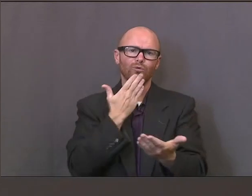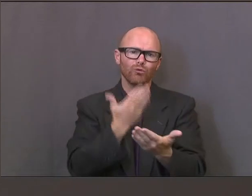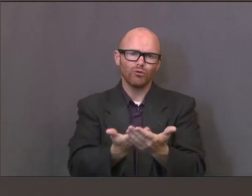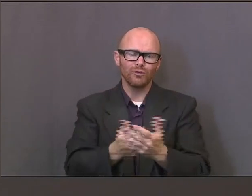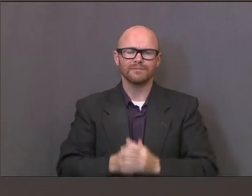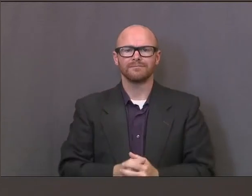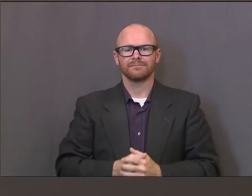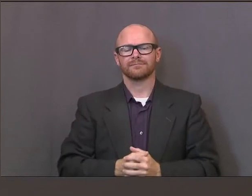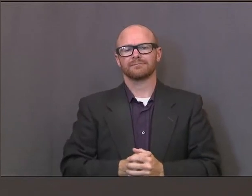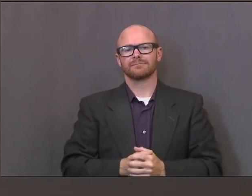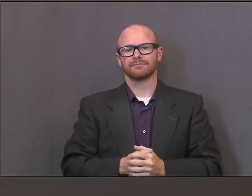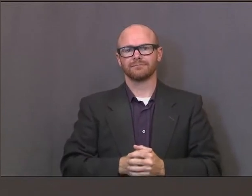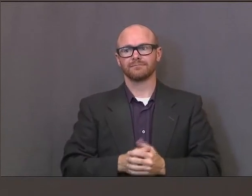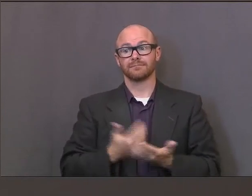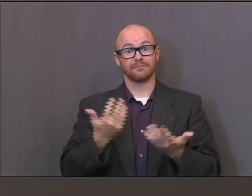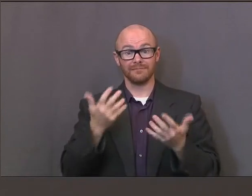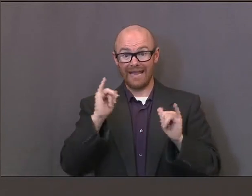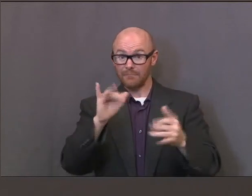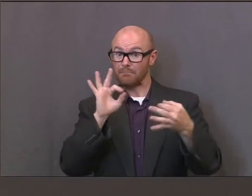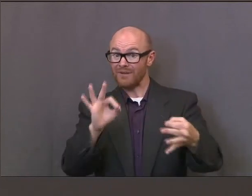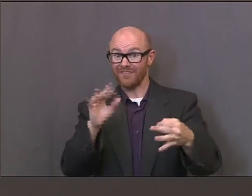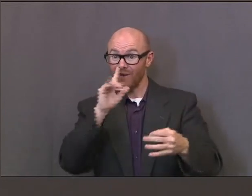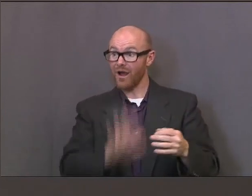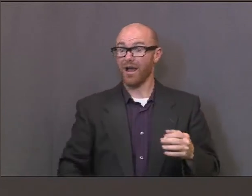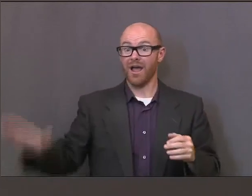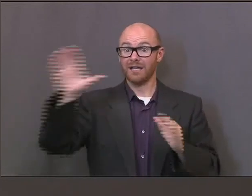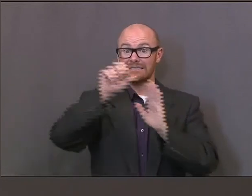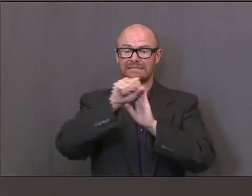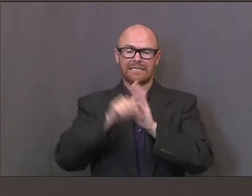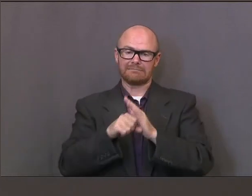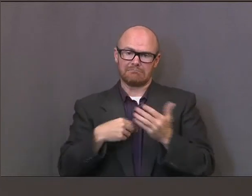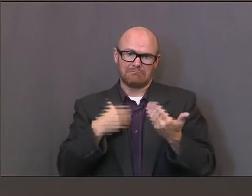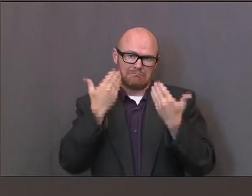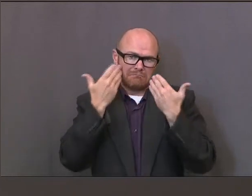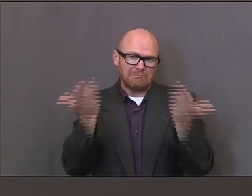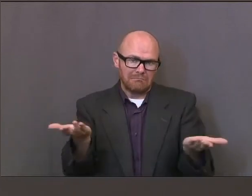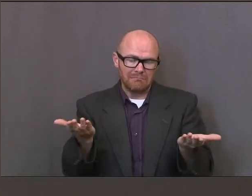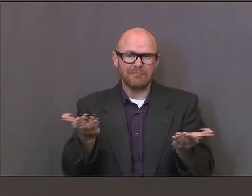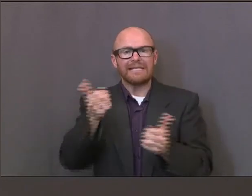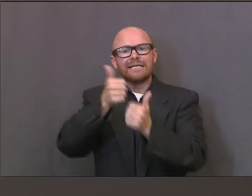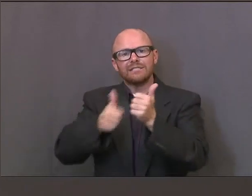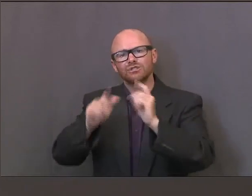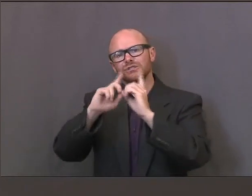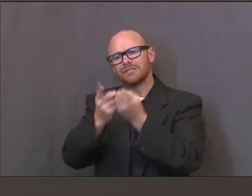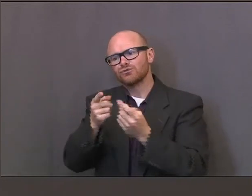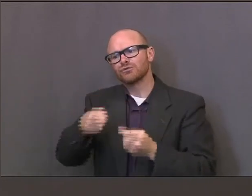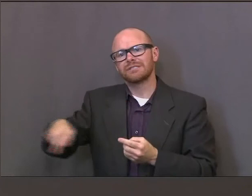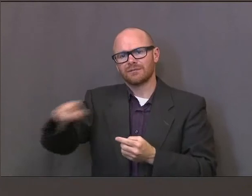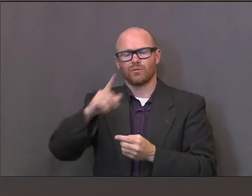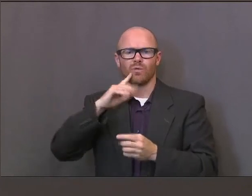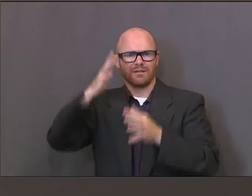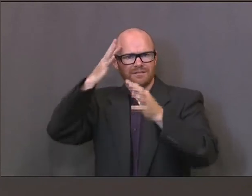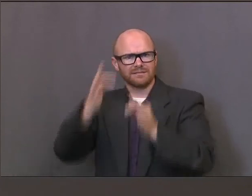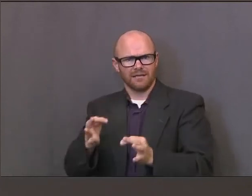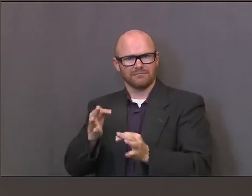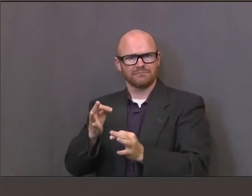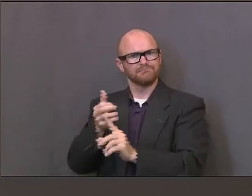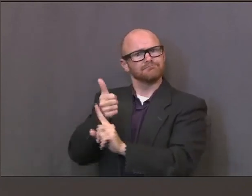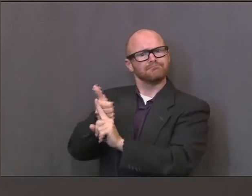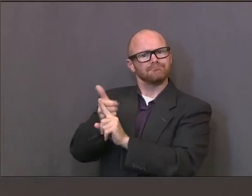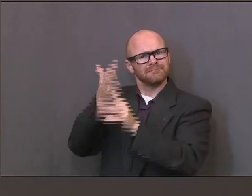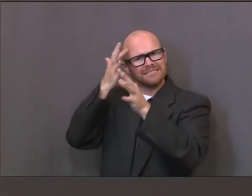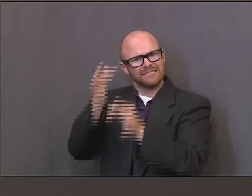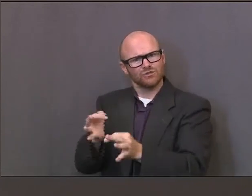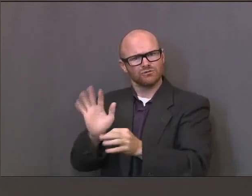To what level that's happening district by district is something that's up to those district school boards to decide and to make those